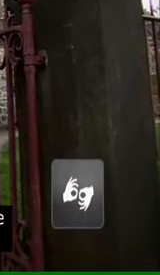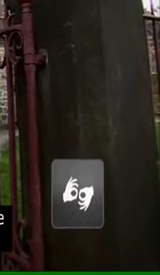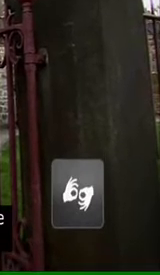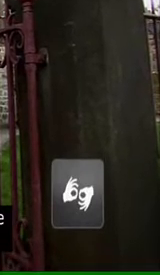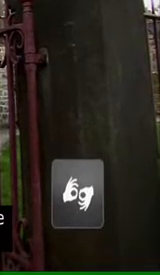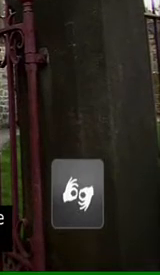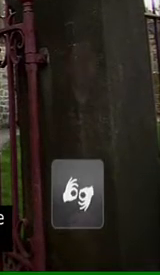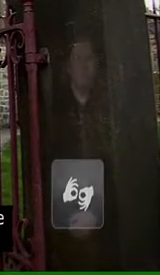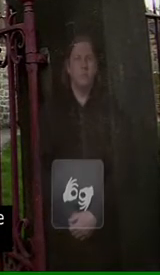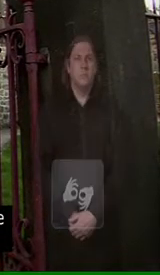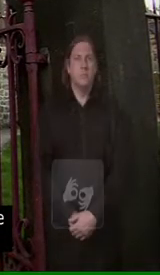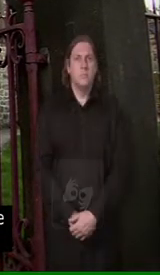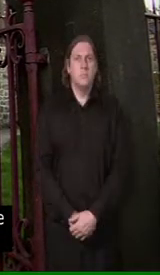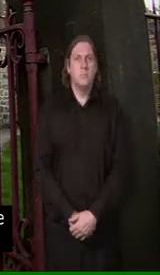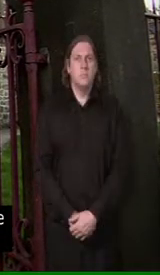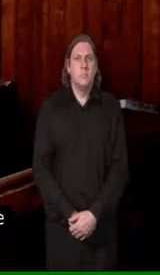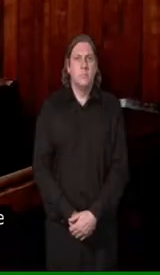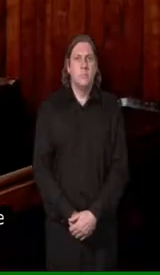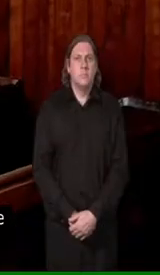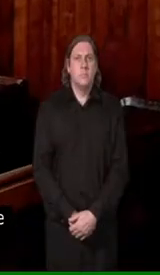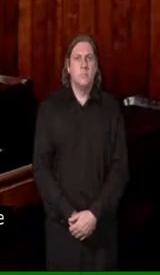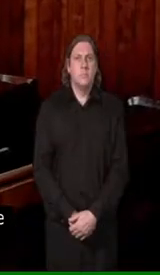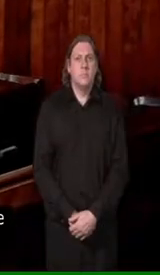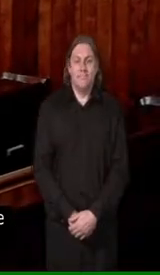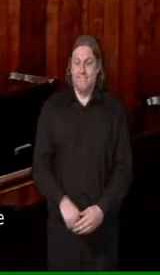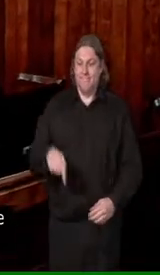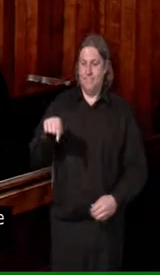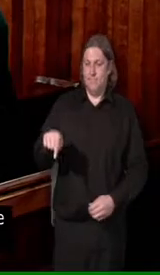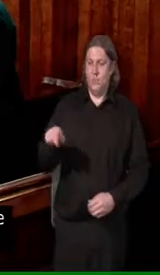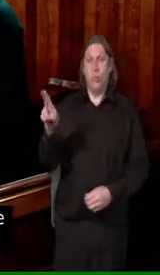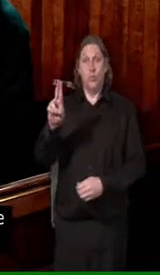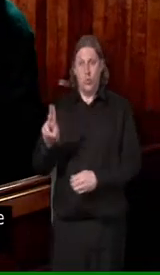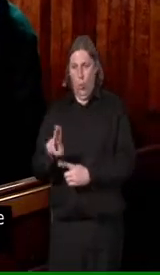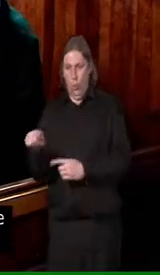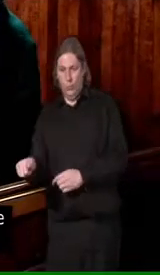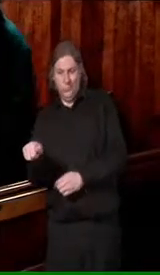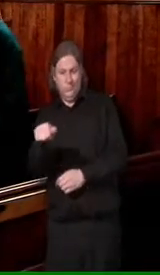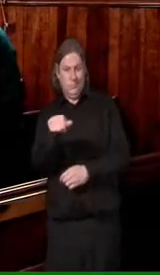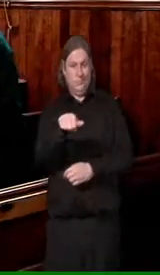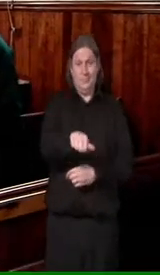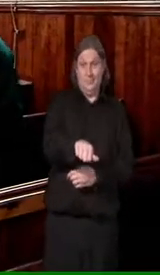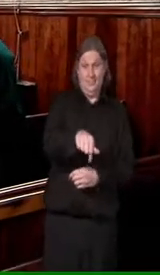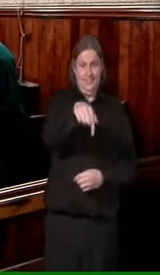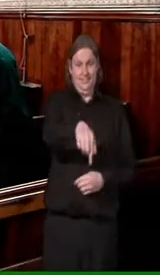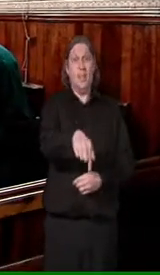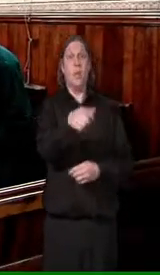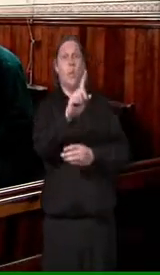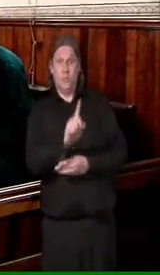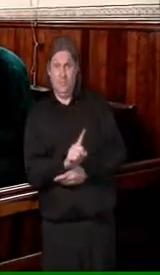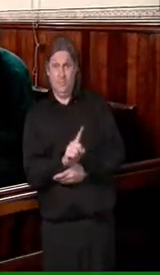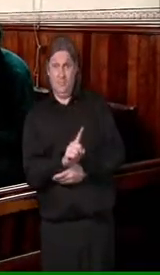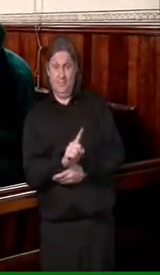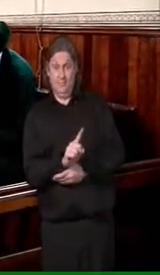Past our board school where you can experience the realities of early 20th century education lies the Methodist Chapel.